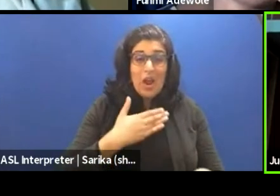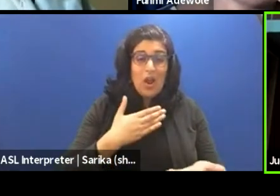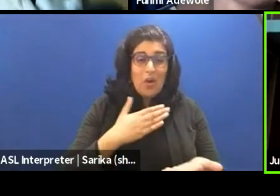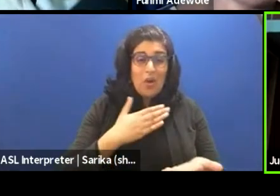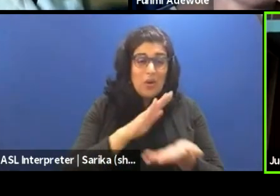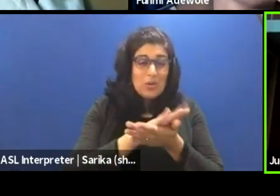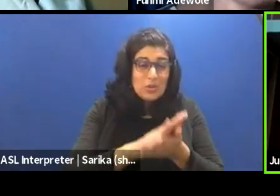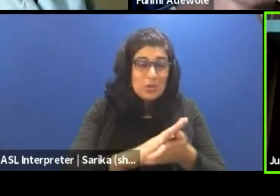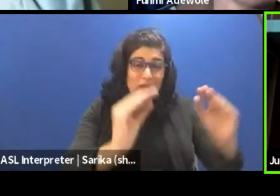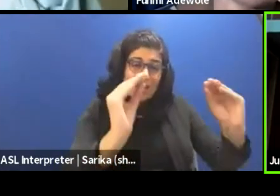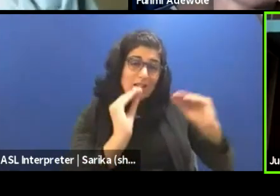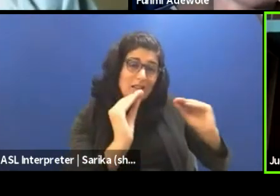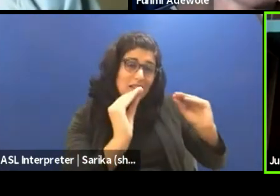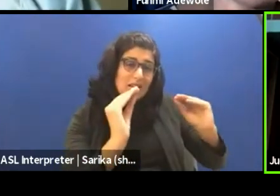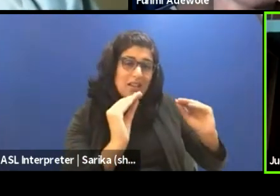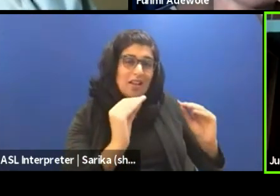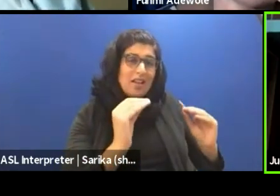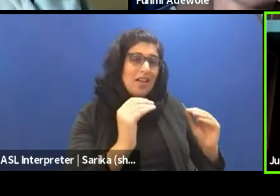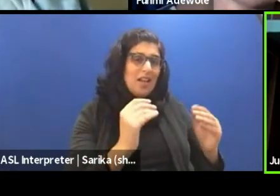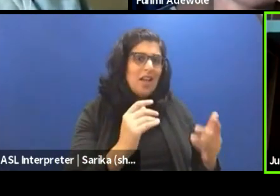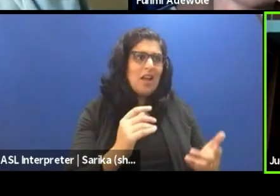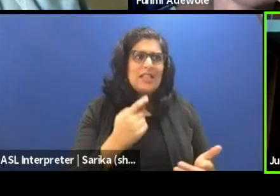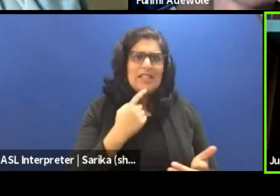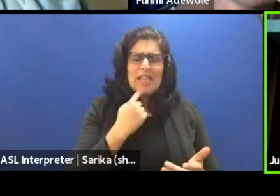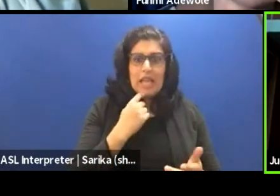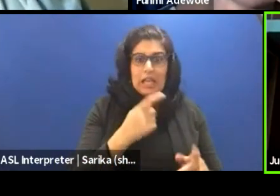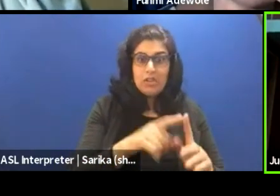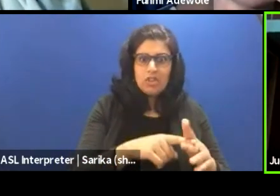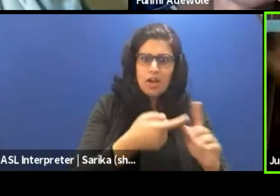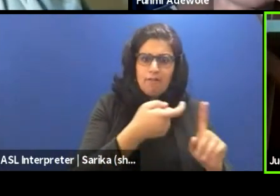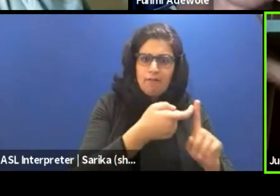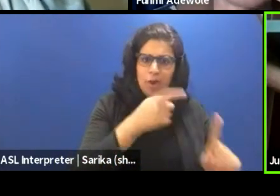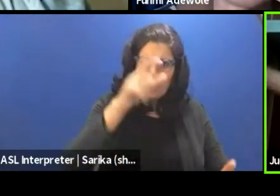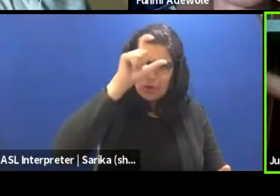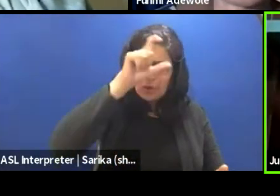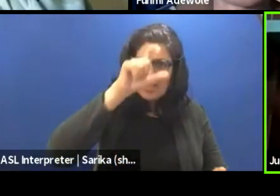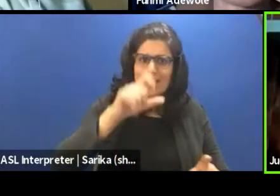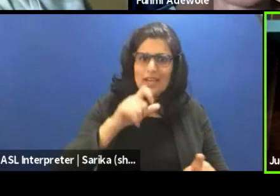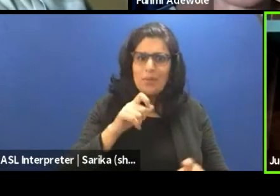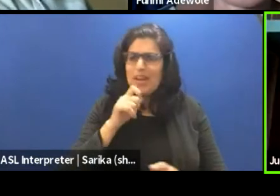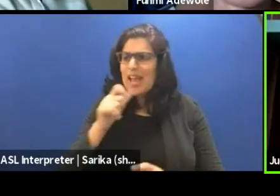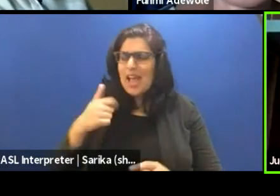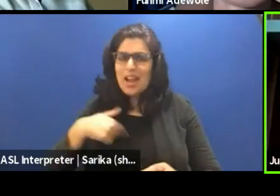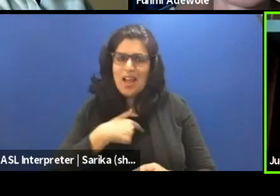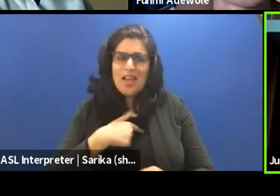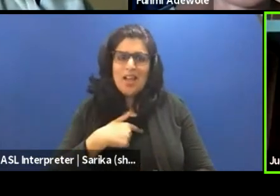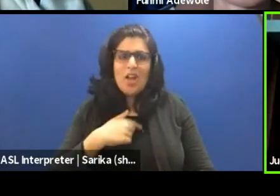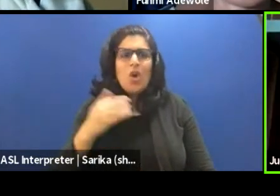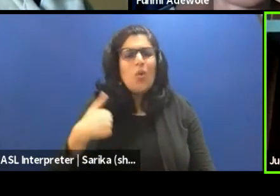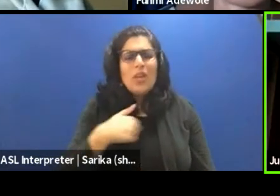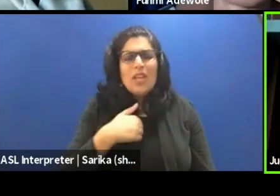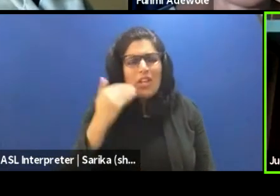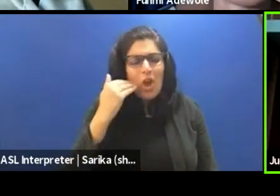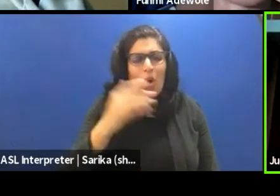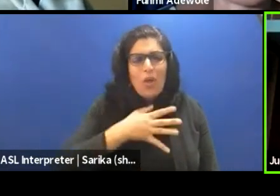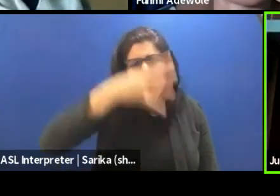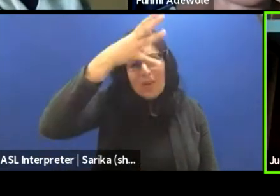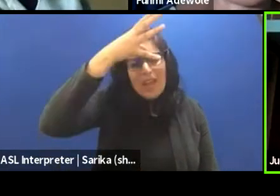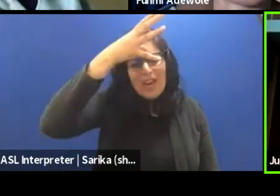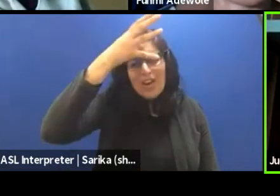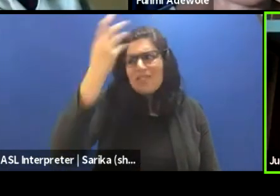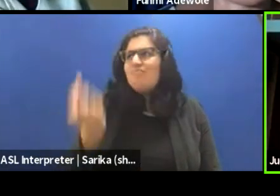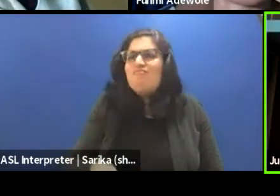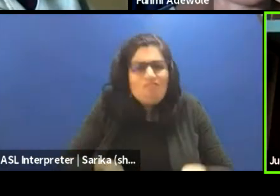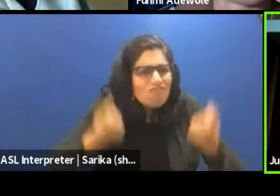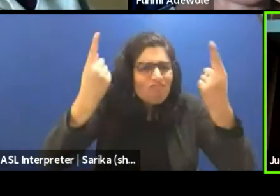us that these things did not start from us. But we know, because our parents have been, they understood theater. Even just the worship